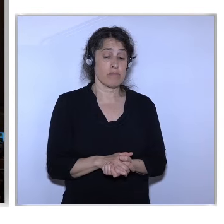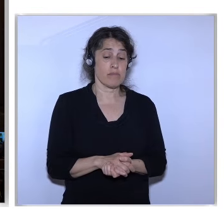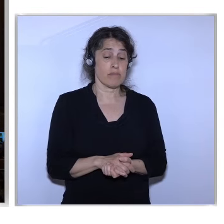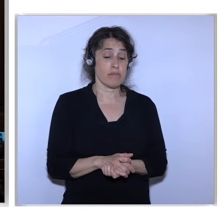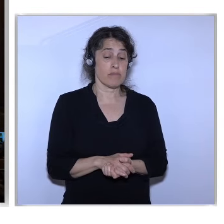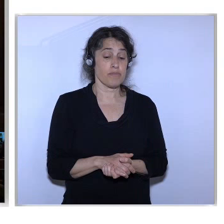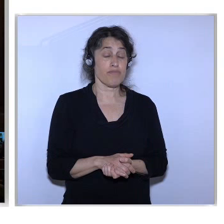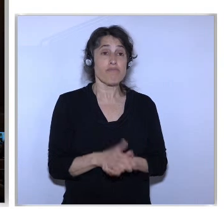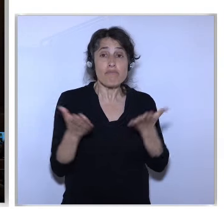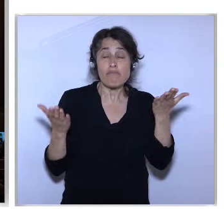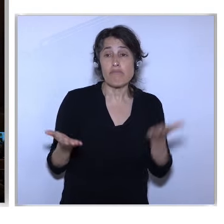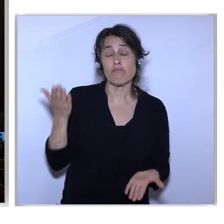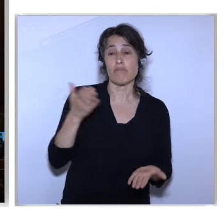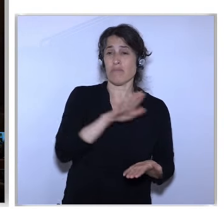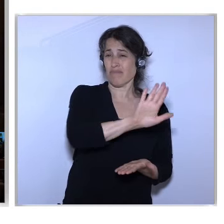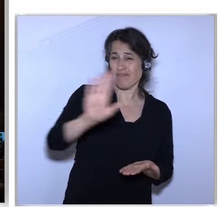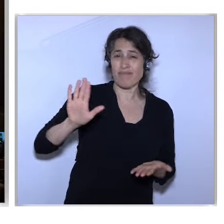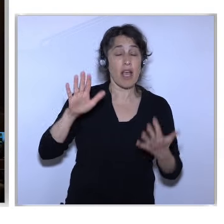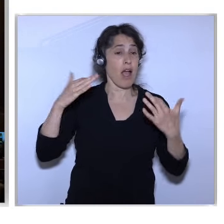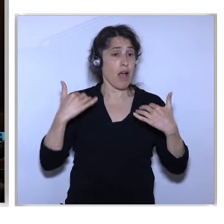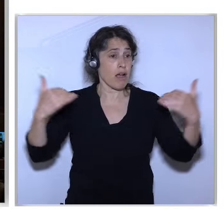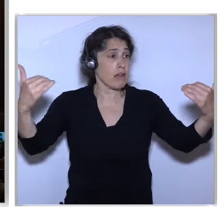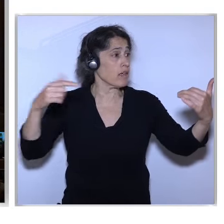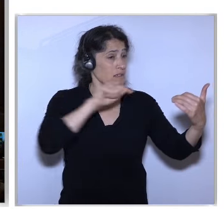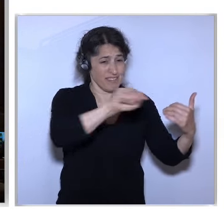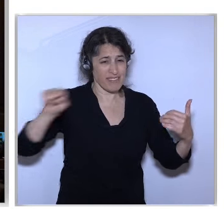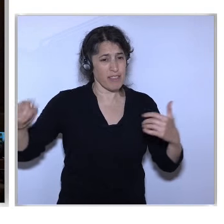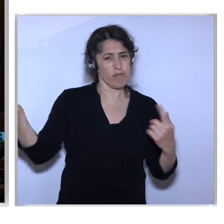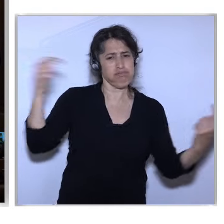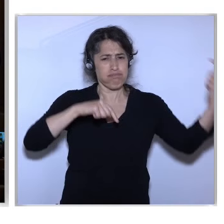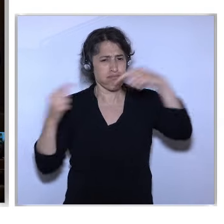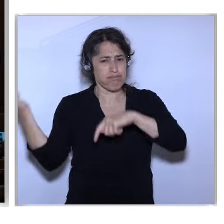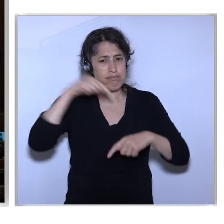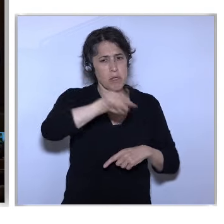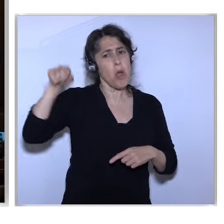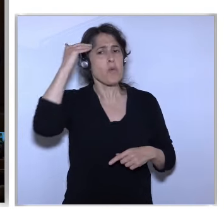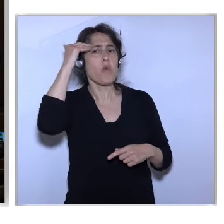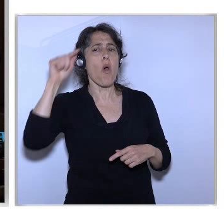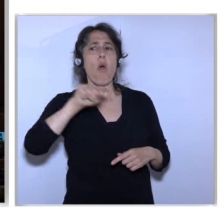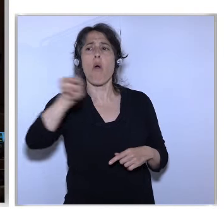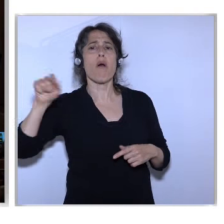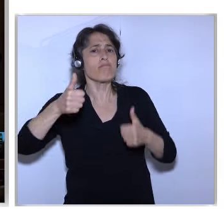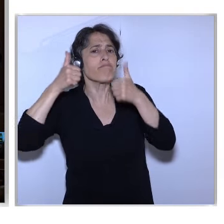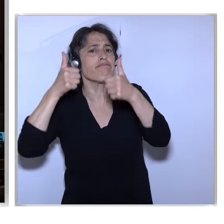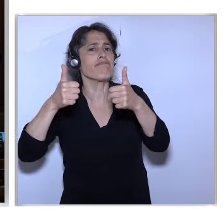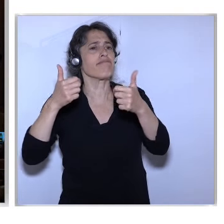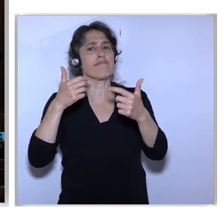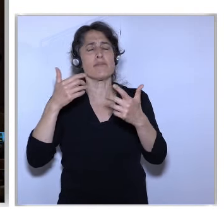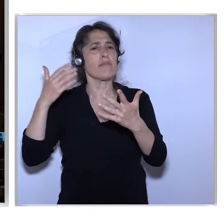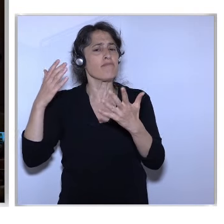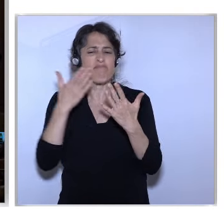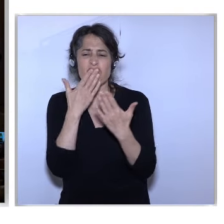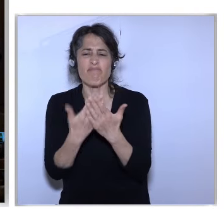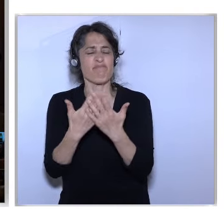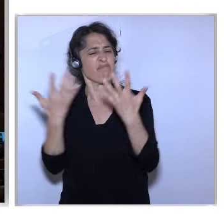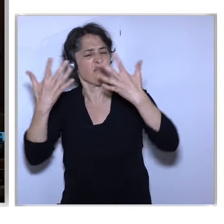Share Of Good Practice In Their Country Or How They Are Dealing With This Problem I Have To Say That When I'm Faced With My Tax Return It's Not Just My Reading